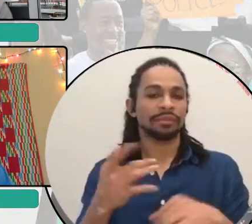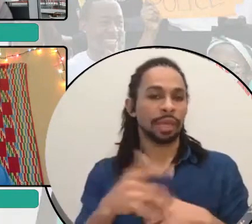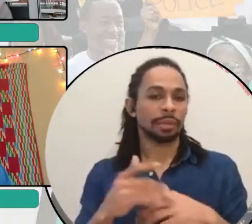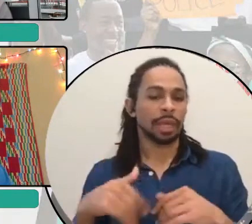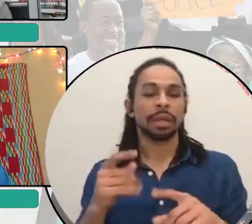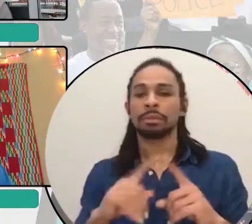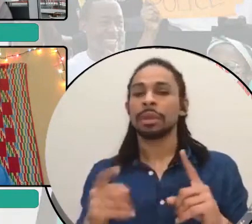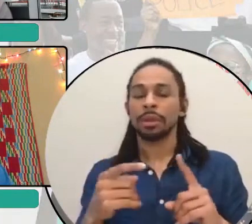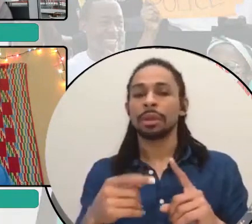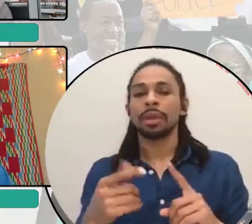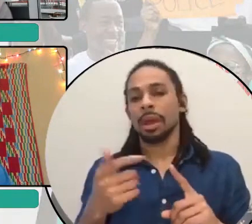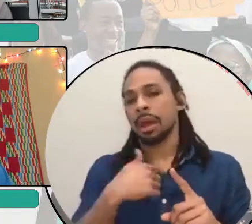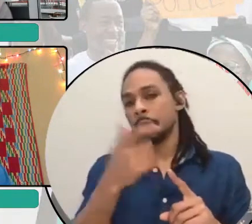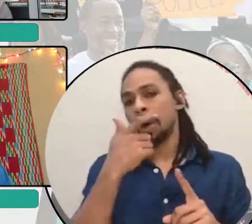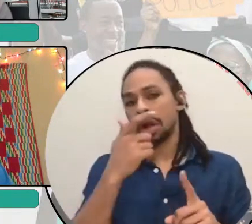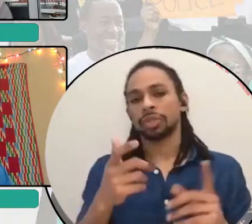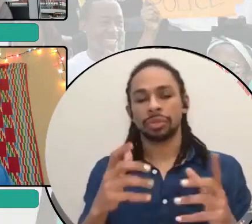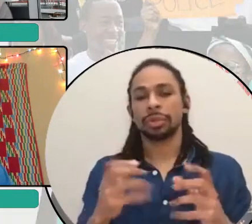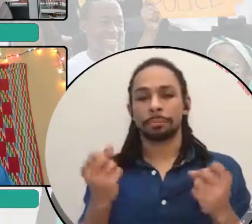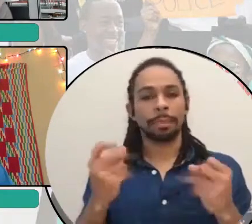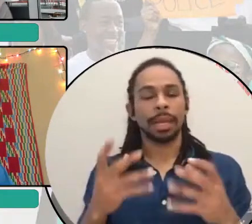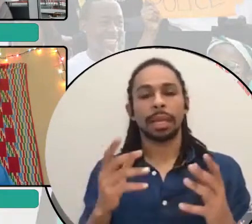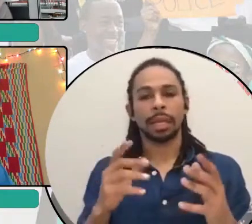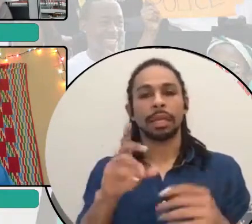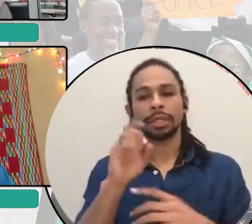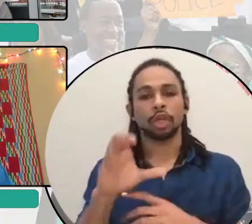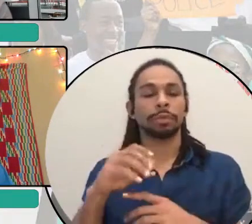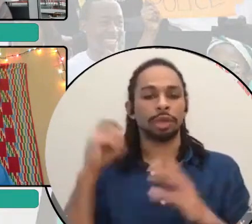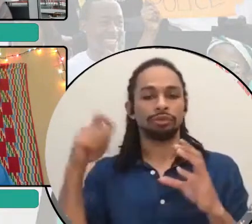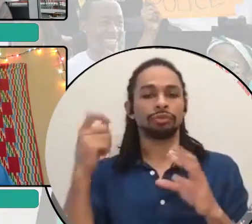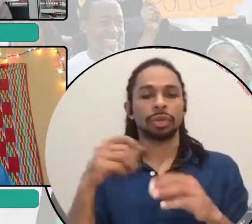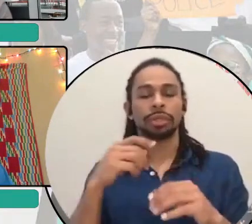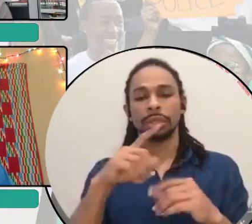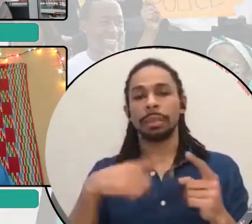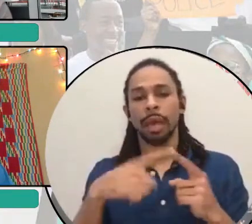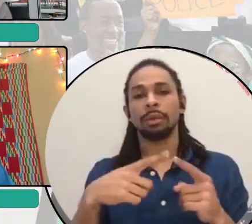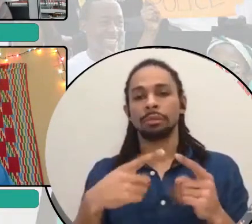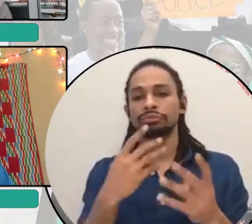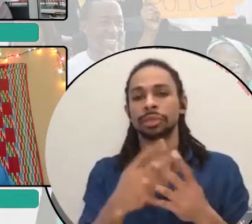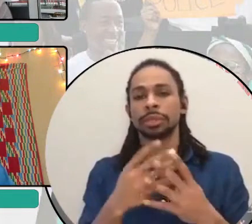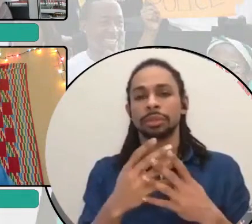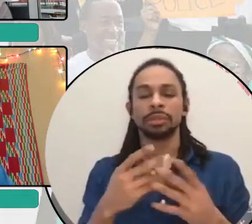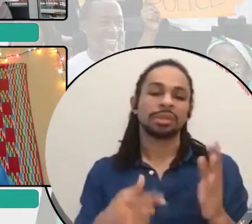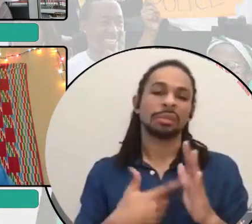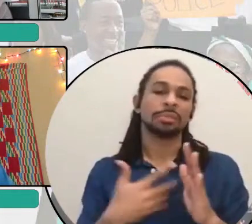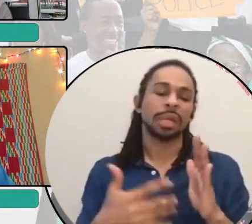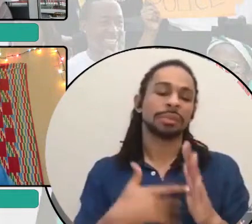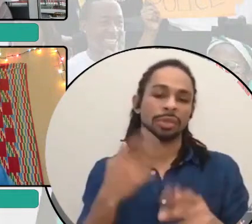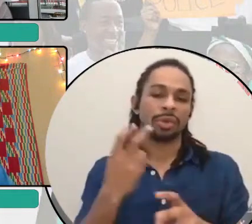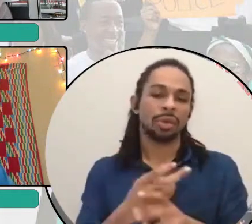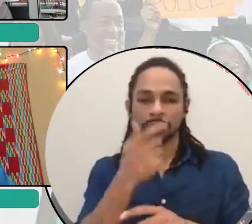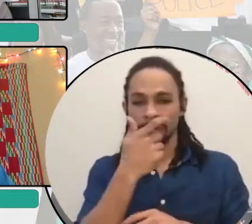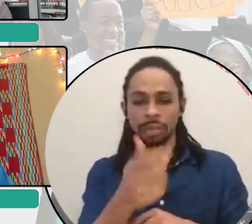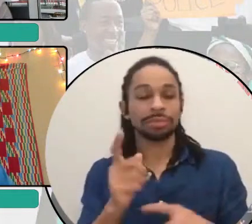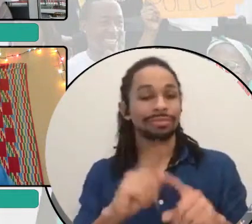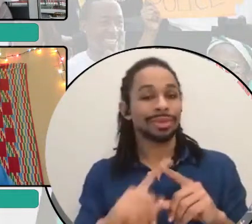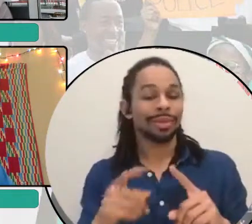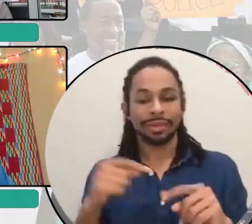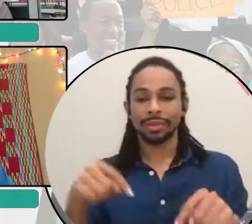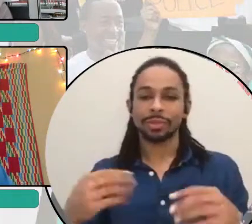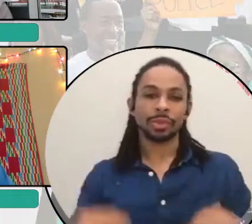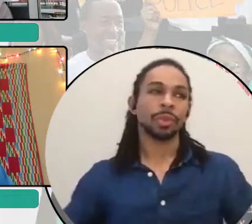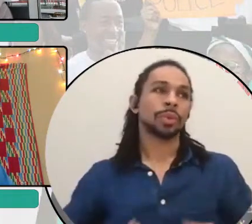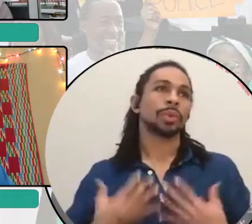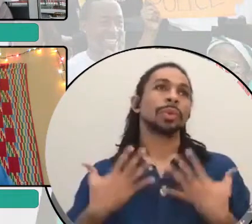lot of documentaries about prisons and, you know, it's, it's, it's sometimes hard to watch them. This one is incredibly inspiring.